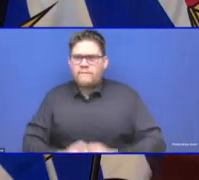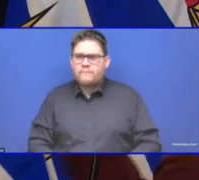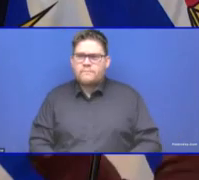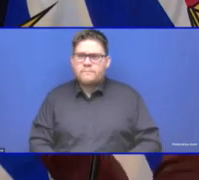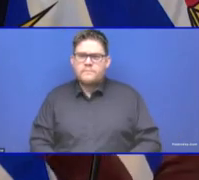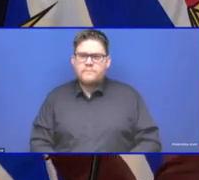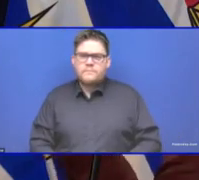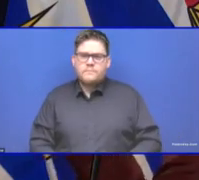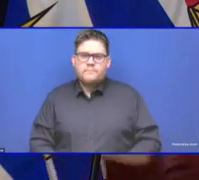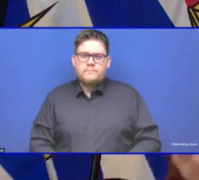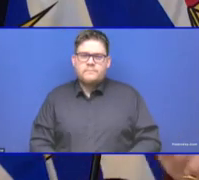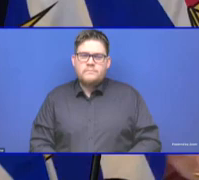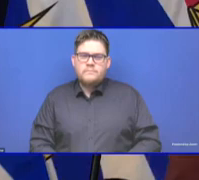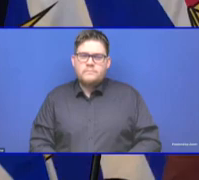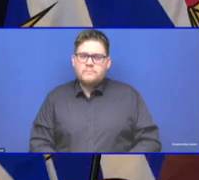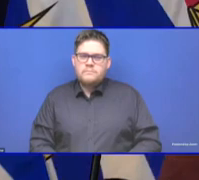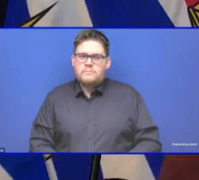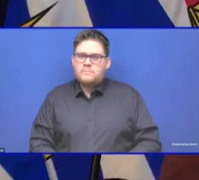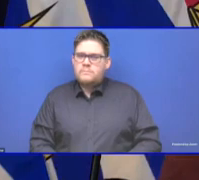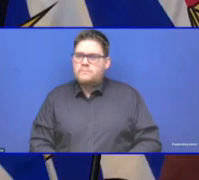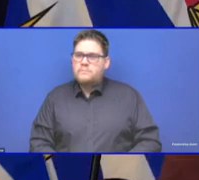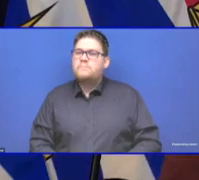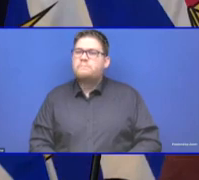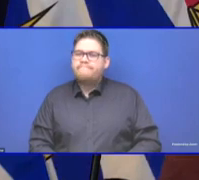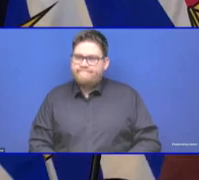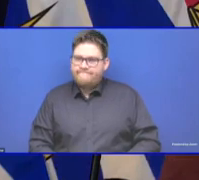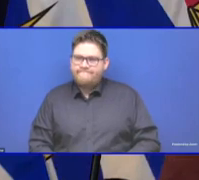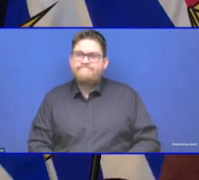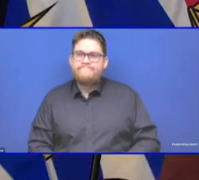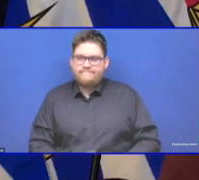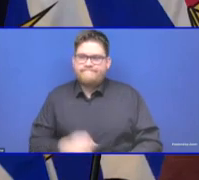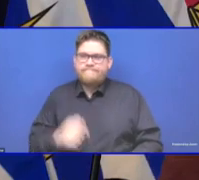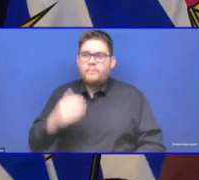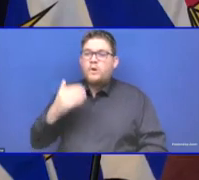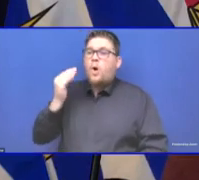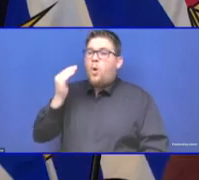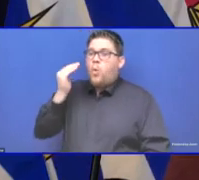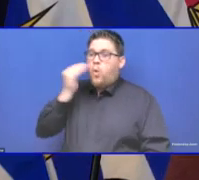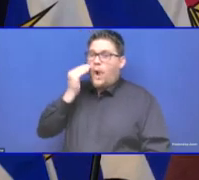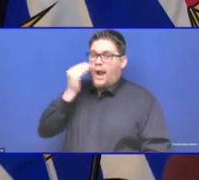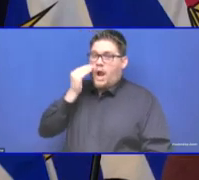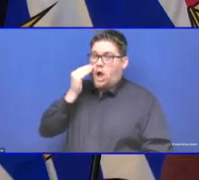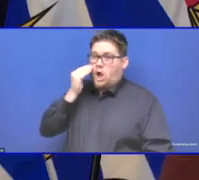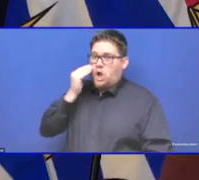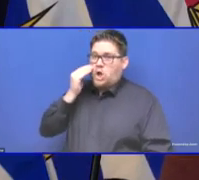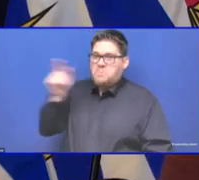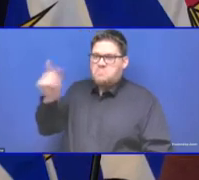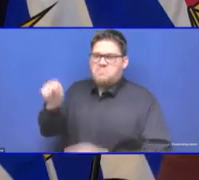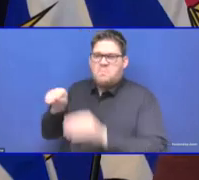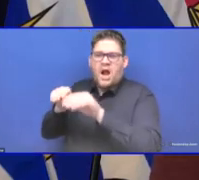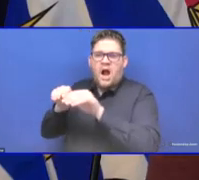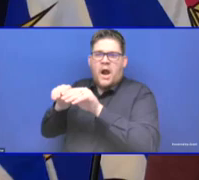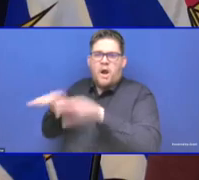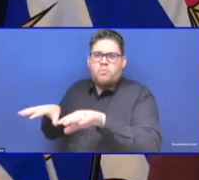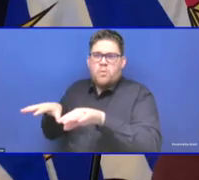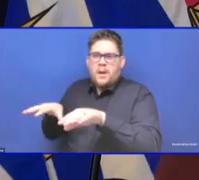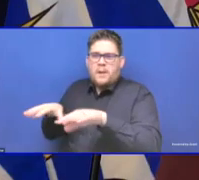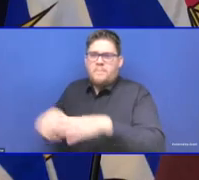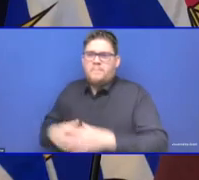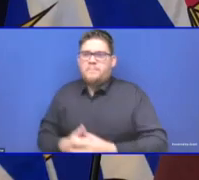are people who are in hospital who are not recognized as having COVID and unfortunately can transmit to people